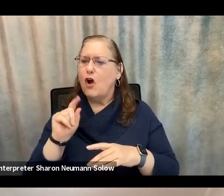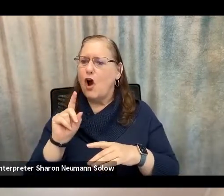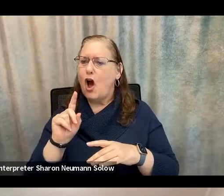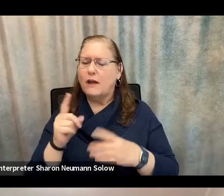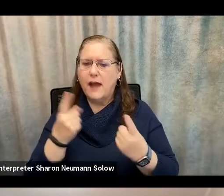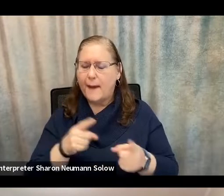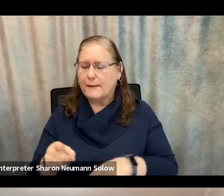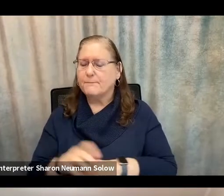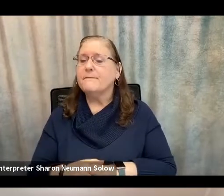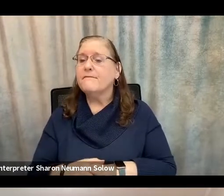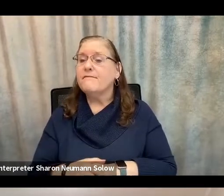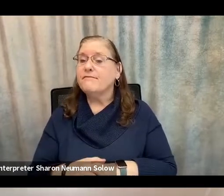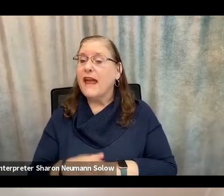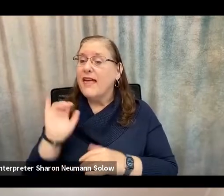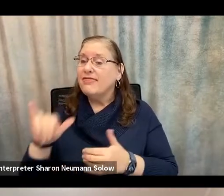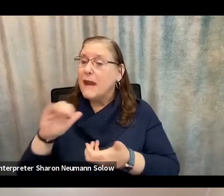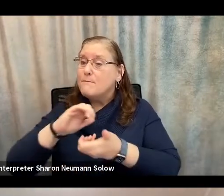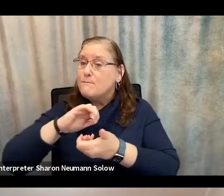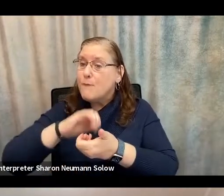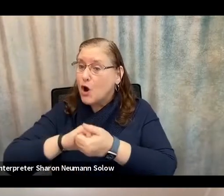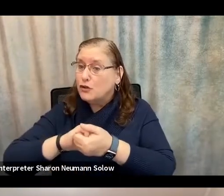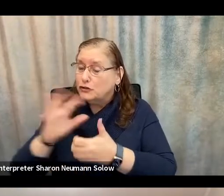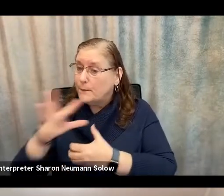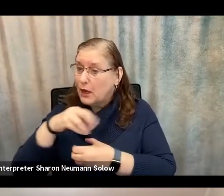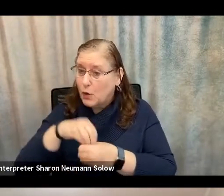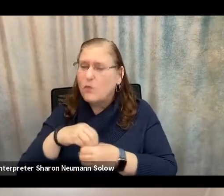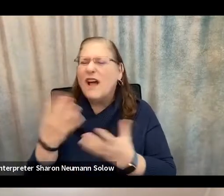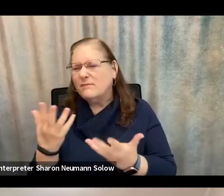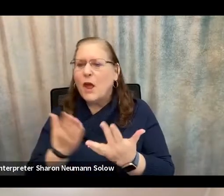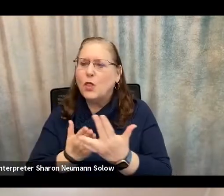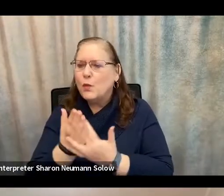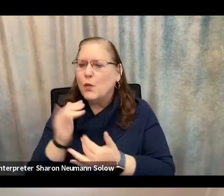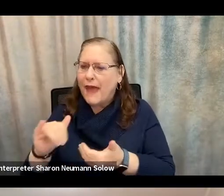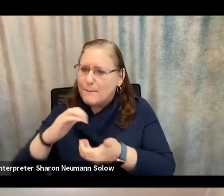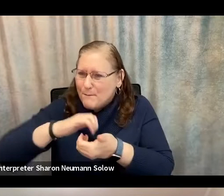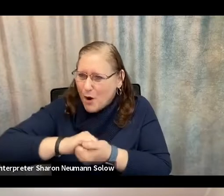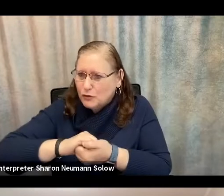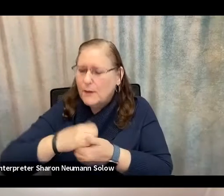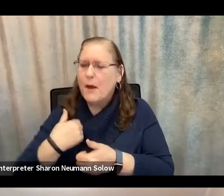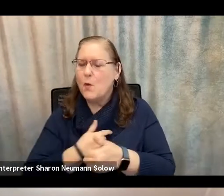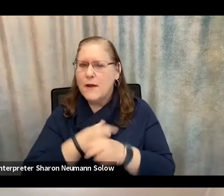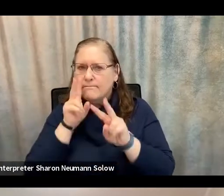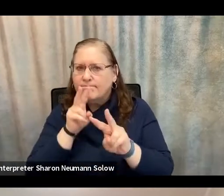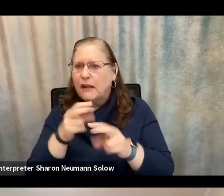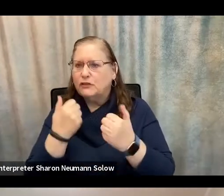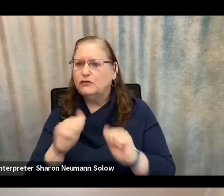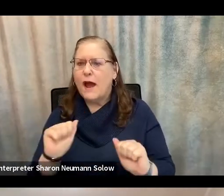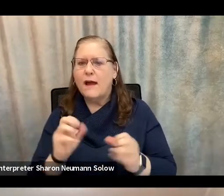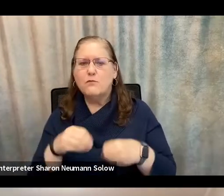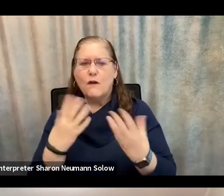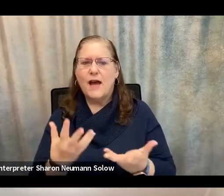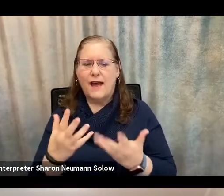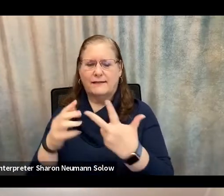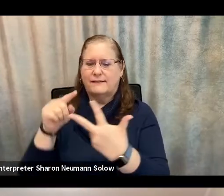And part of that partnership, through that partnerships, what we hope to do is actually provide education, which is that third portion of